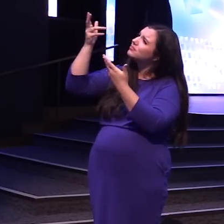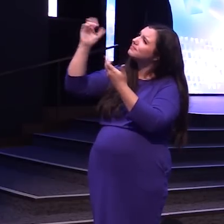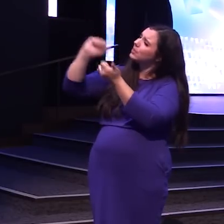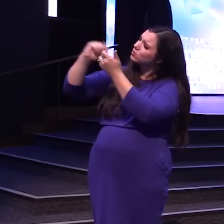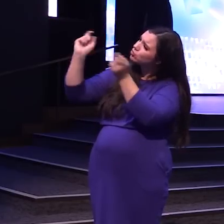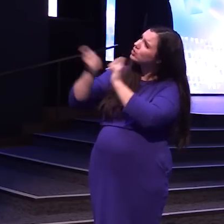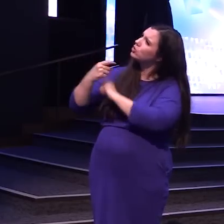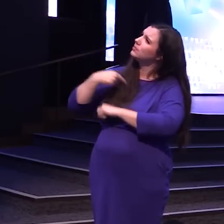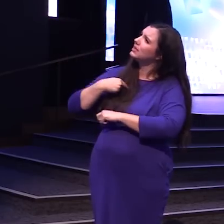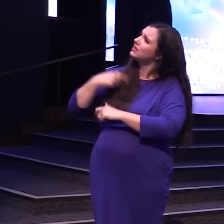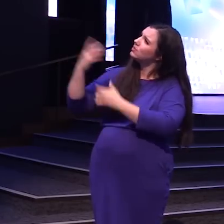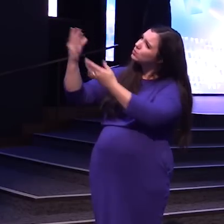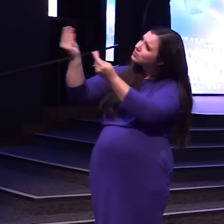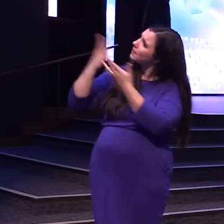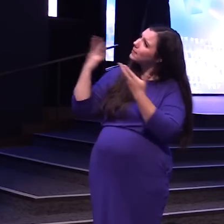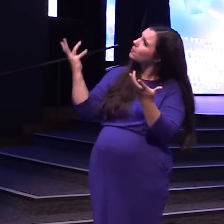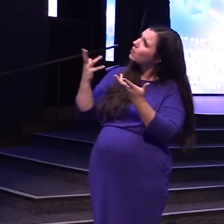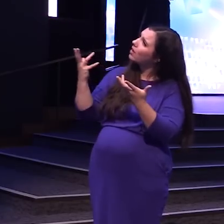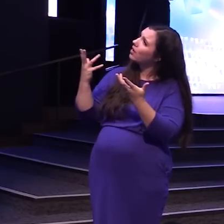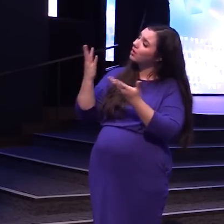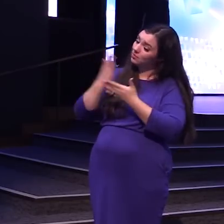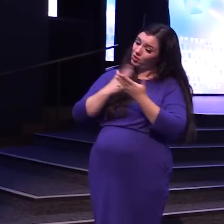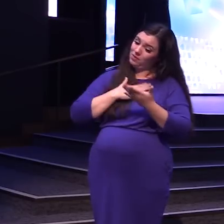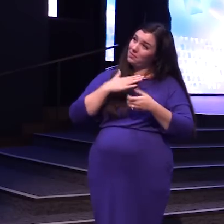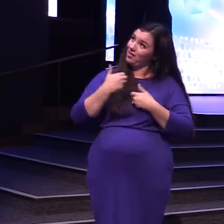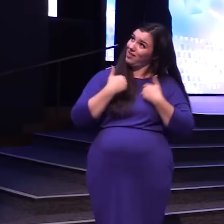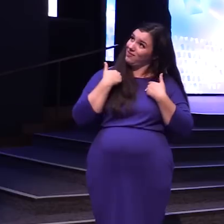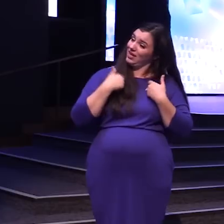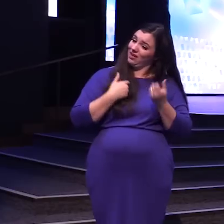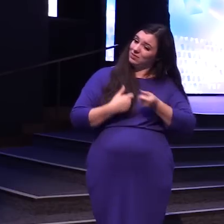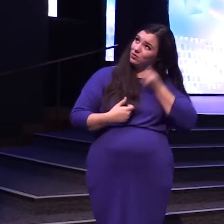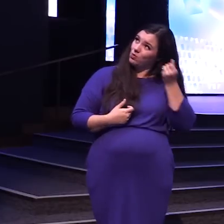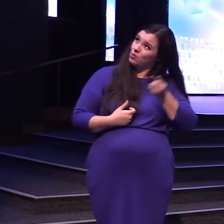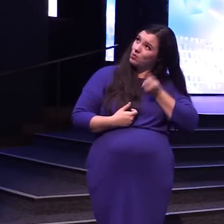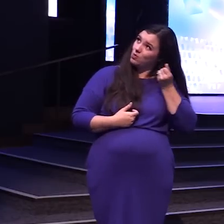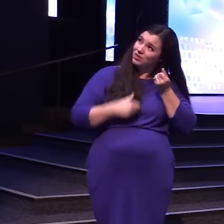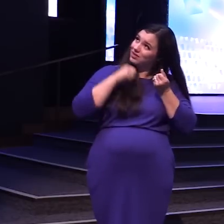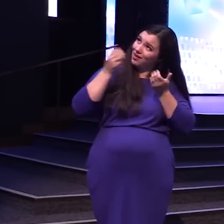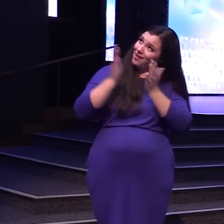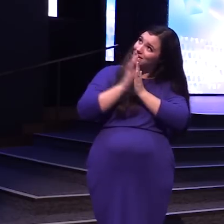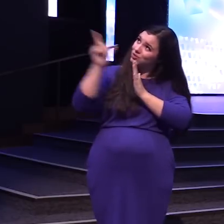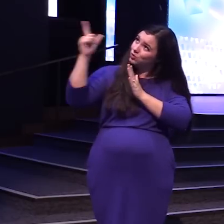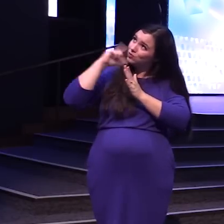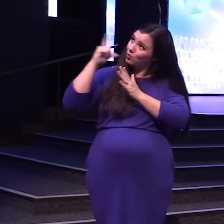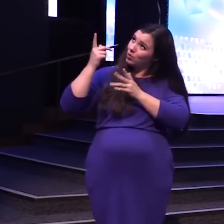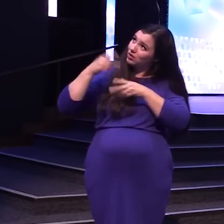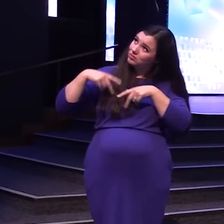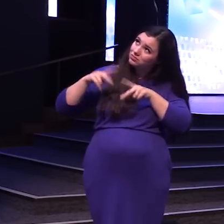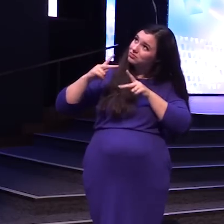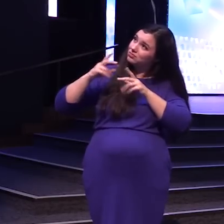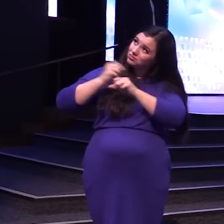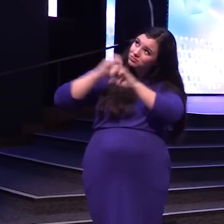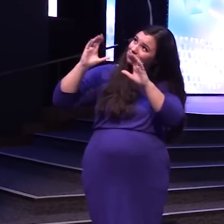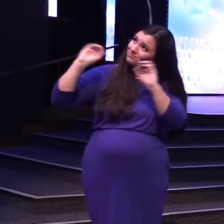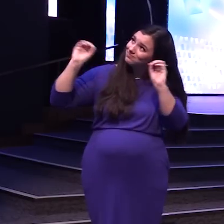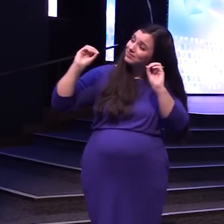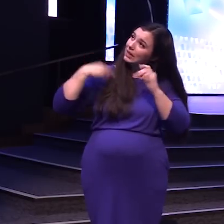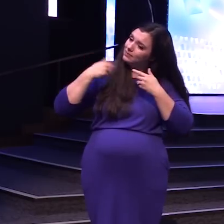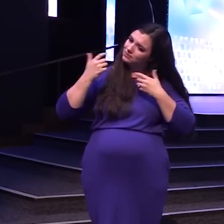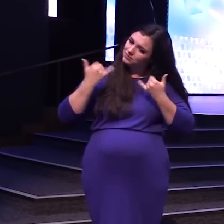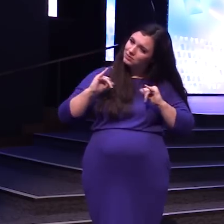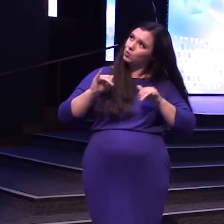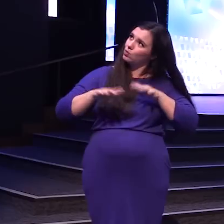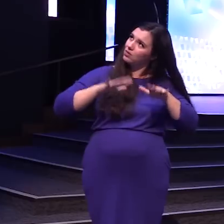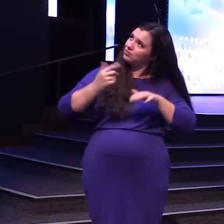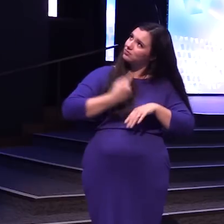To Me Is There An Area Of My Life That I Have Kept To Myself And Not Asked You For Vision And I'm Still Walking On My Own In This Area